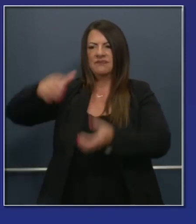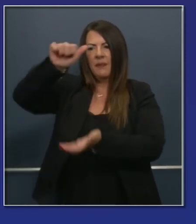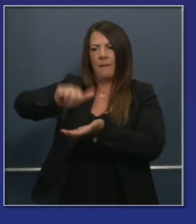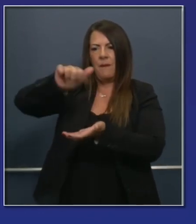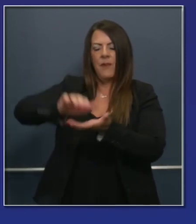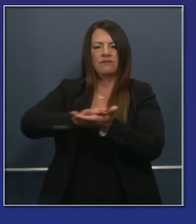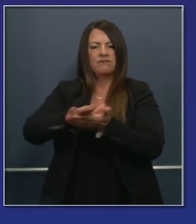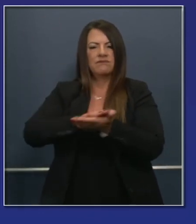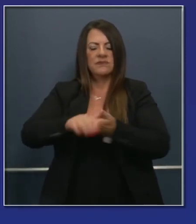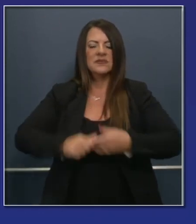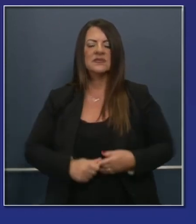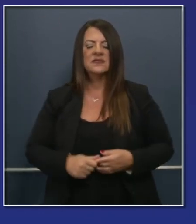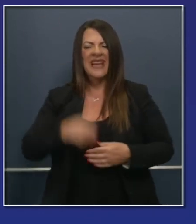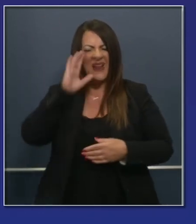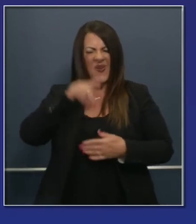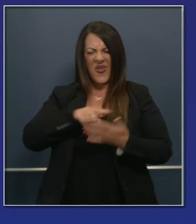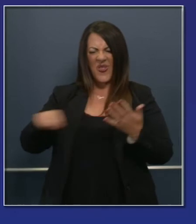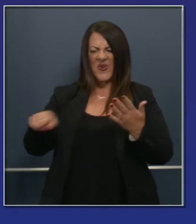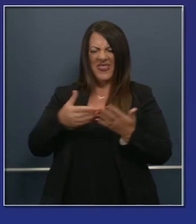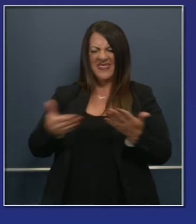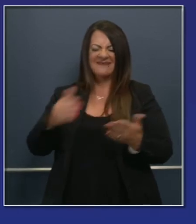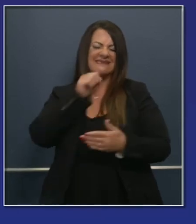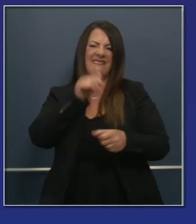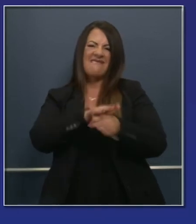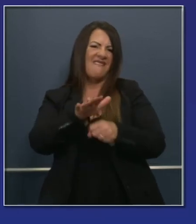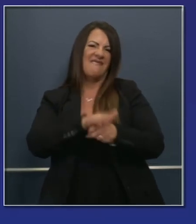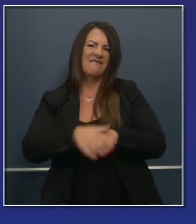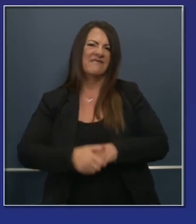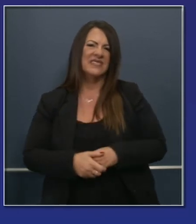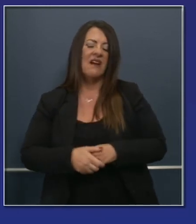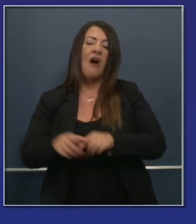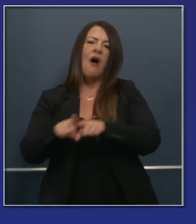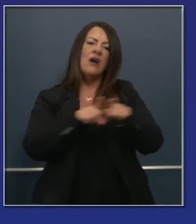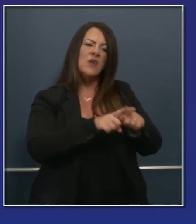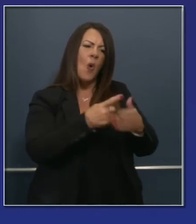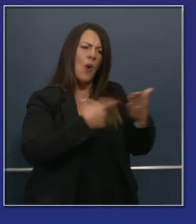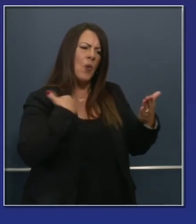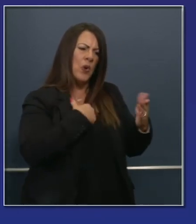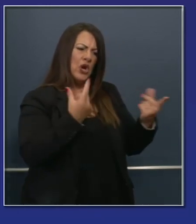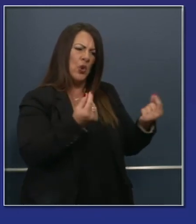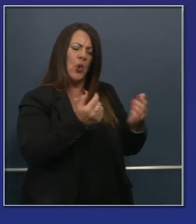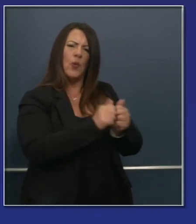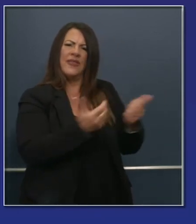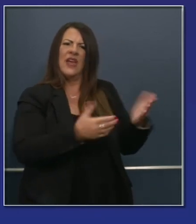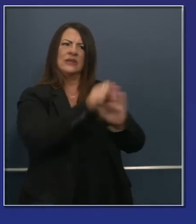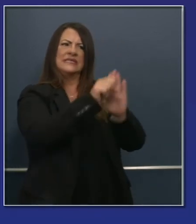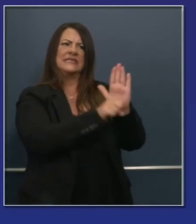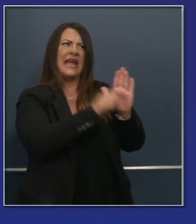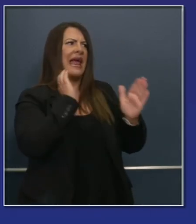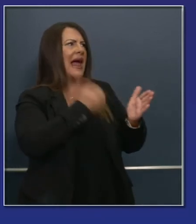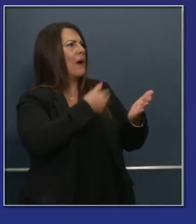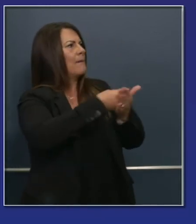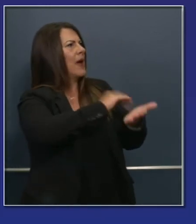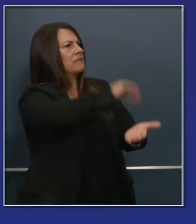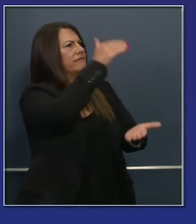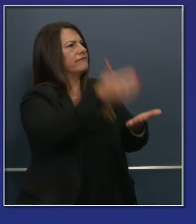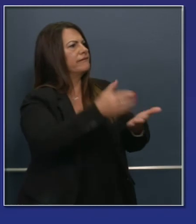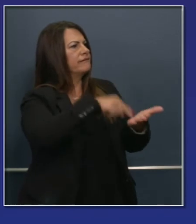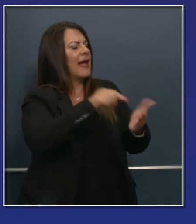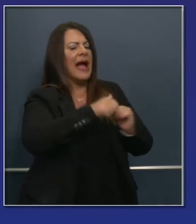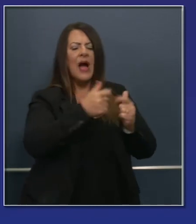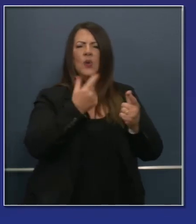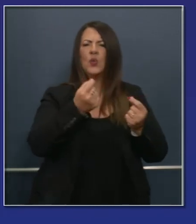moment of what we were successfully able to do with the budget to provide an unprecedented amount of resources to supplement